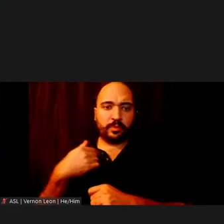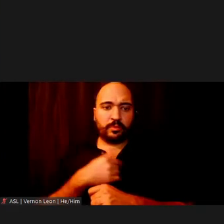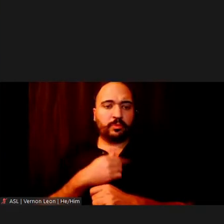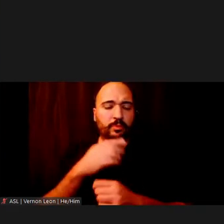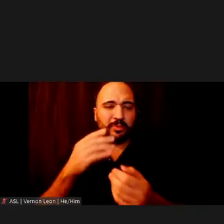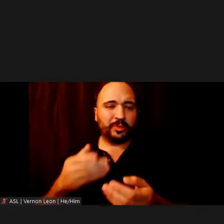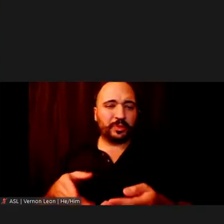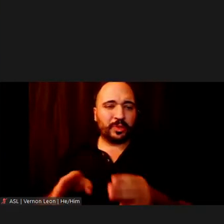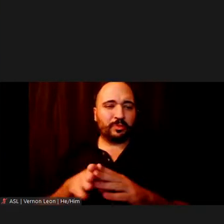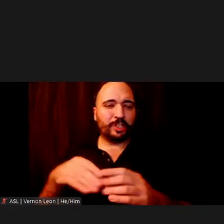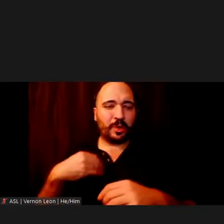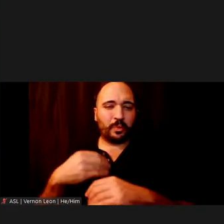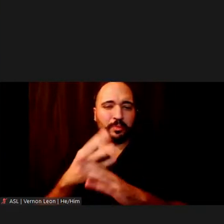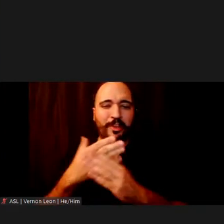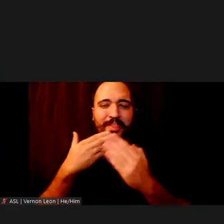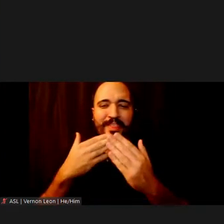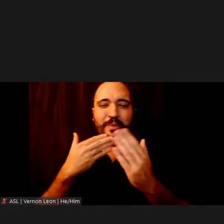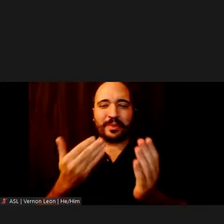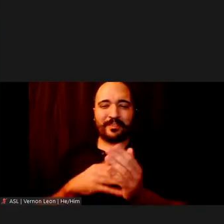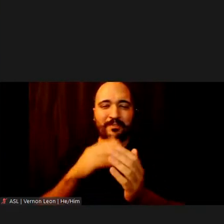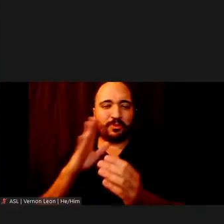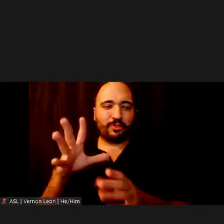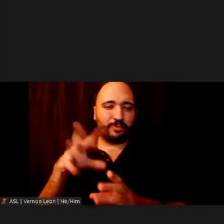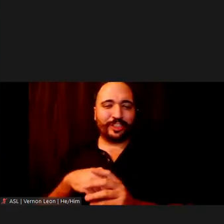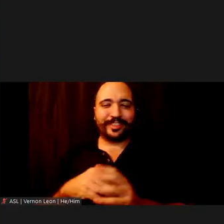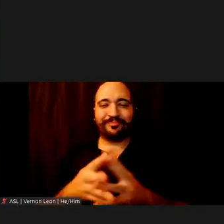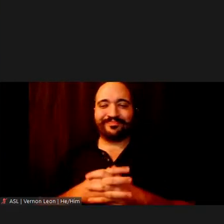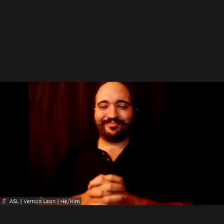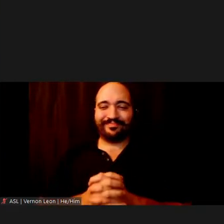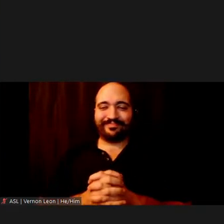concludes our webinar. Thank you again for your participation.